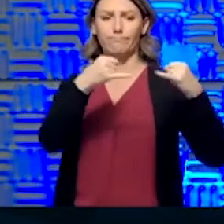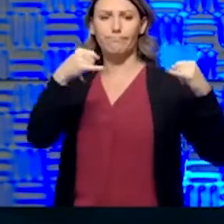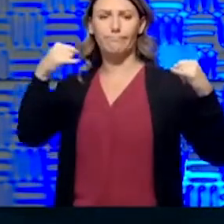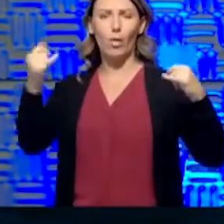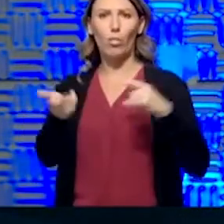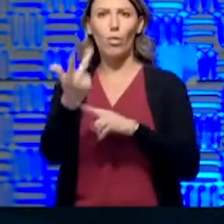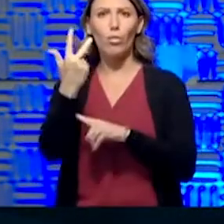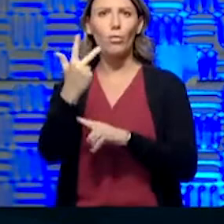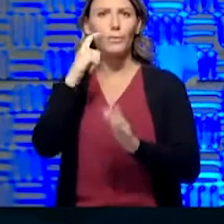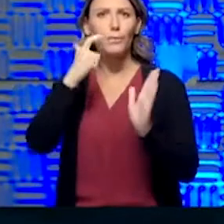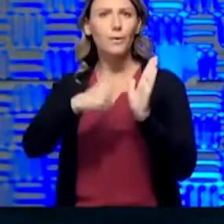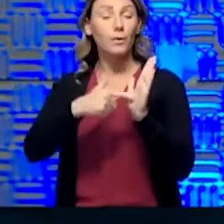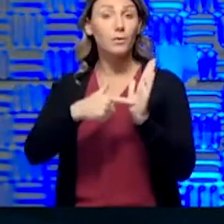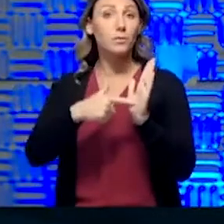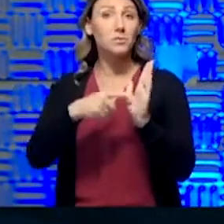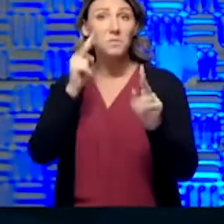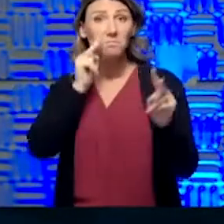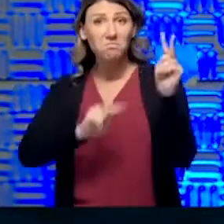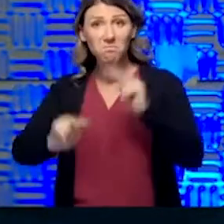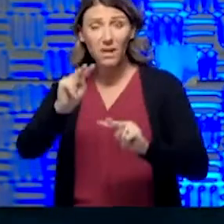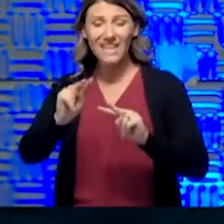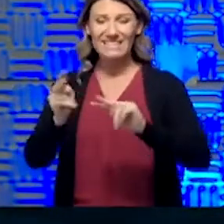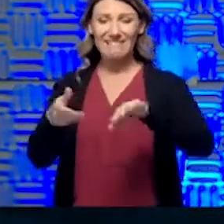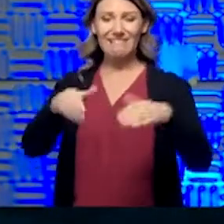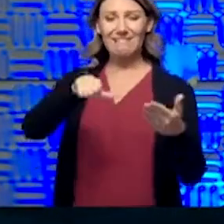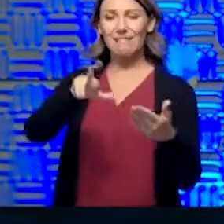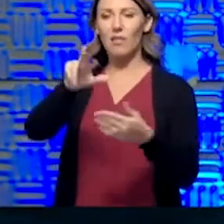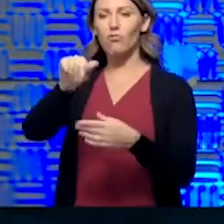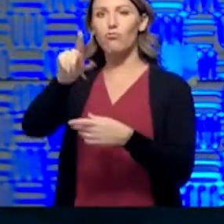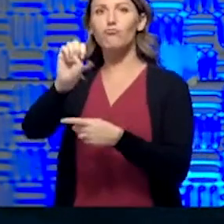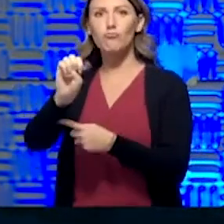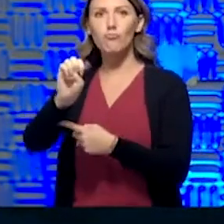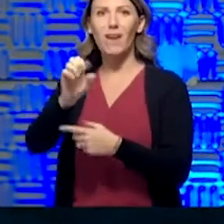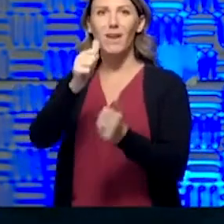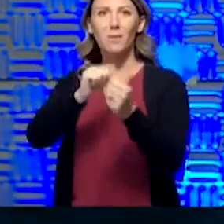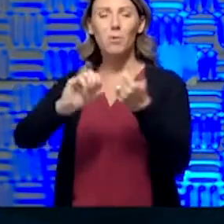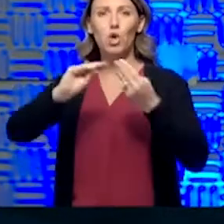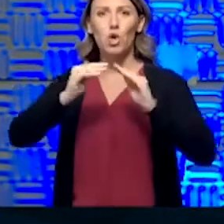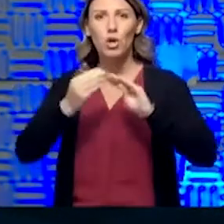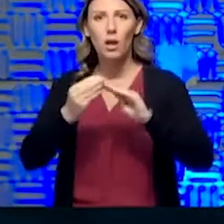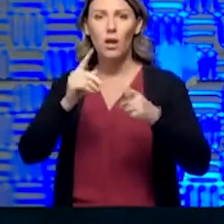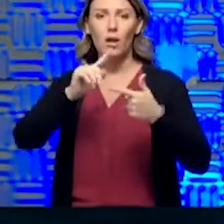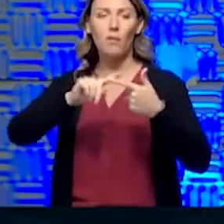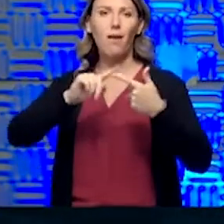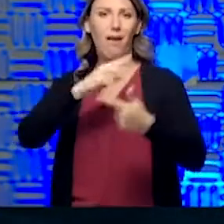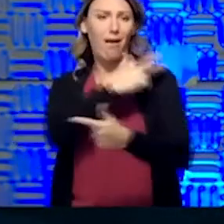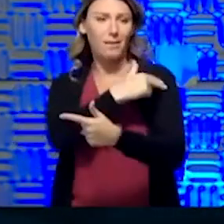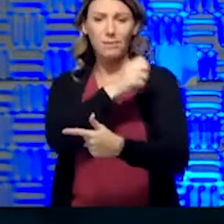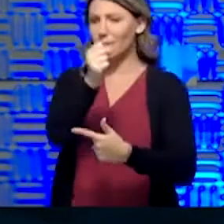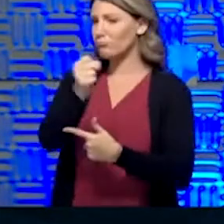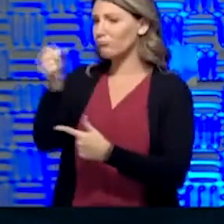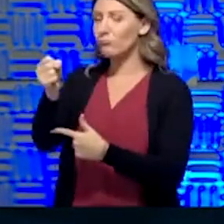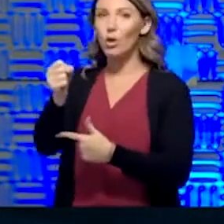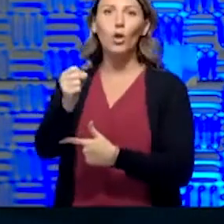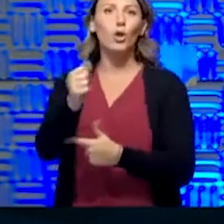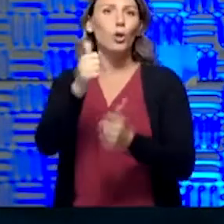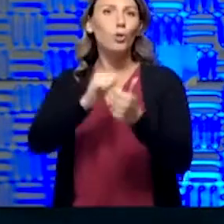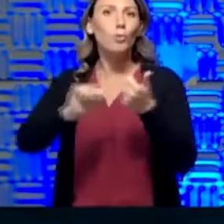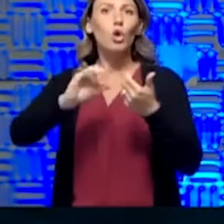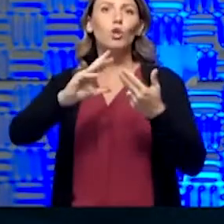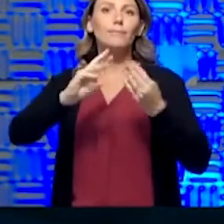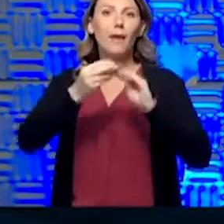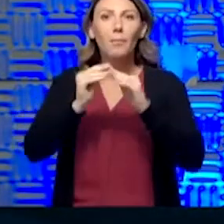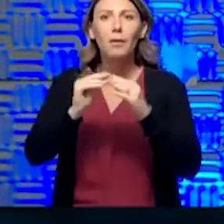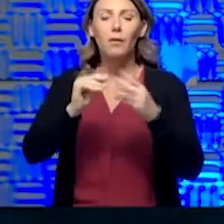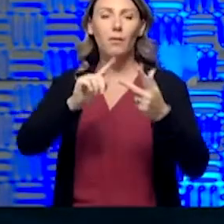we're watching is death rate per capita, hospitalizations per capita, and then the prevalence of the disease